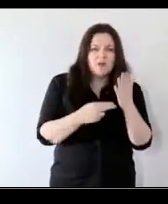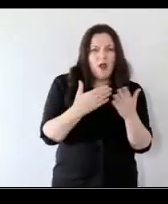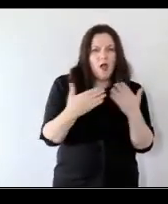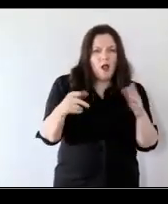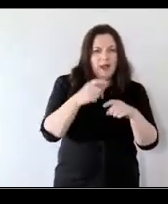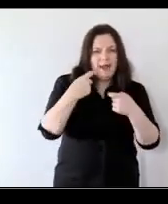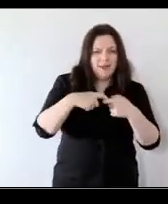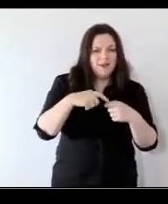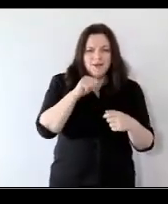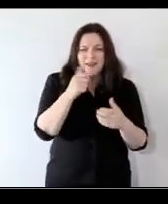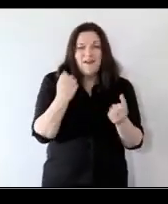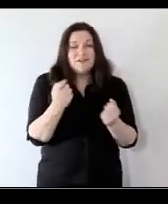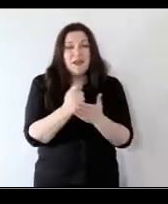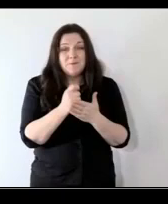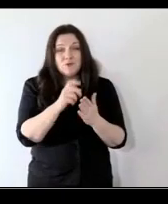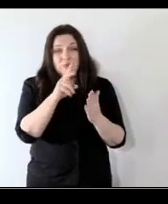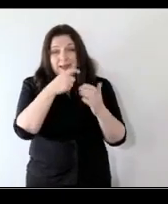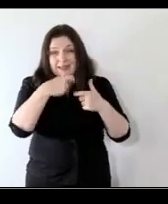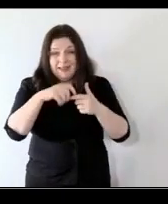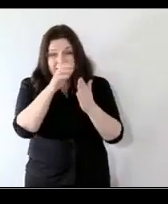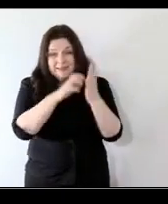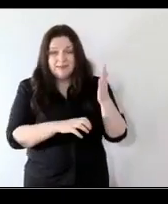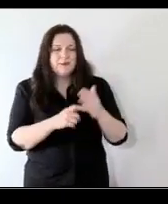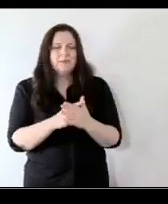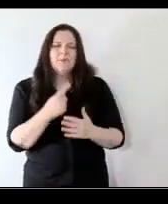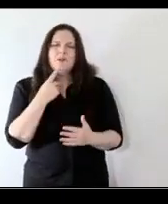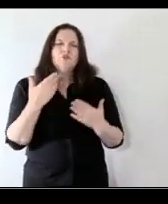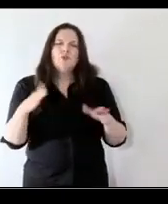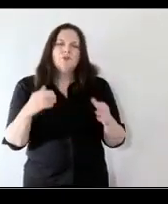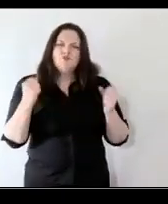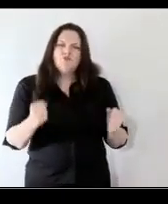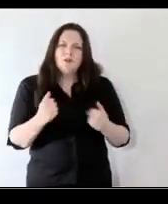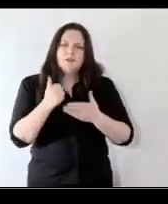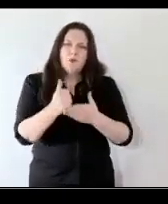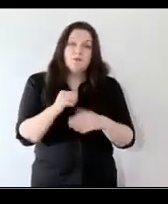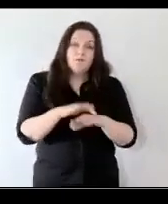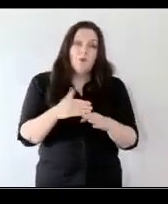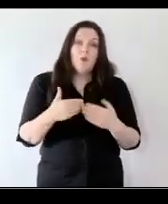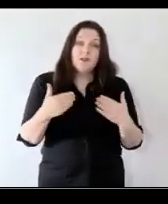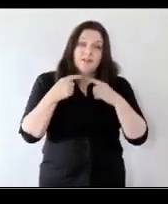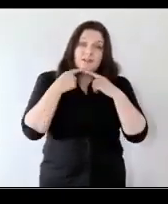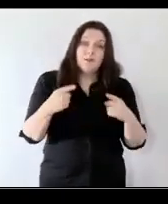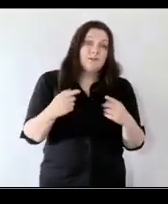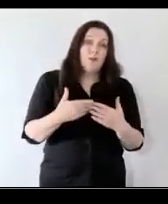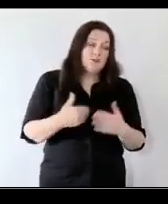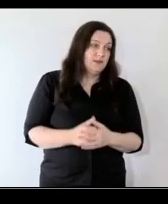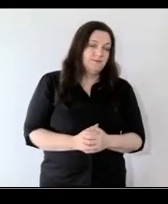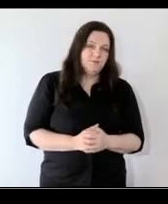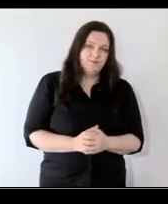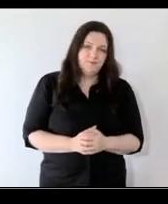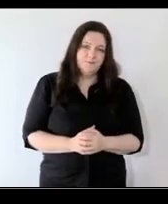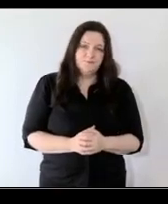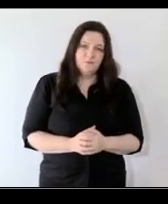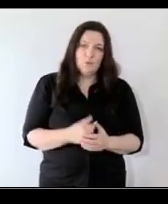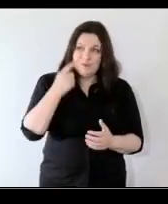link there you won't have time to read it but basically it is showing relatively strong support in ireland for the statement and the statement is having large